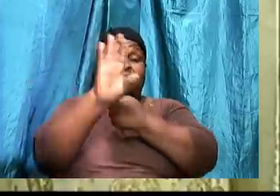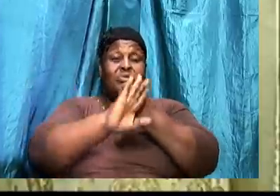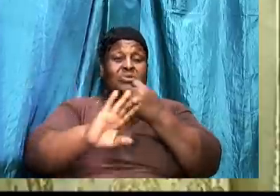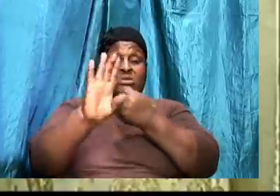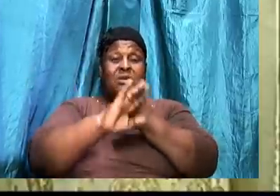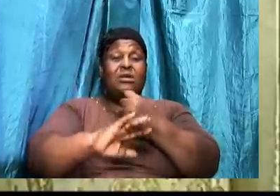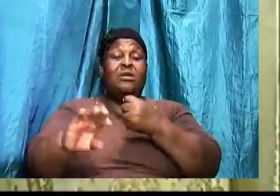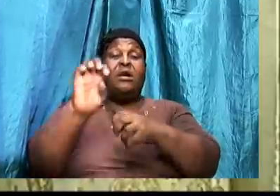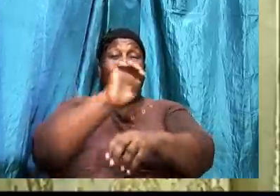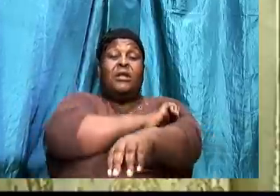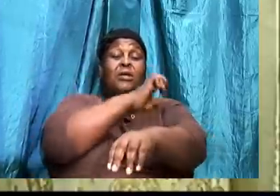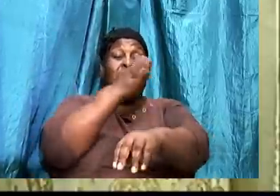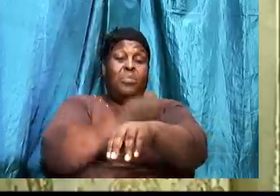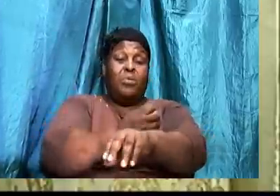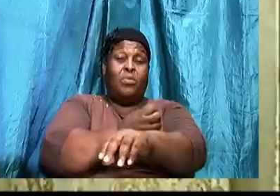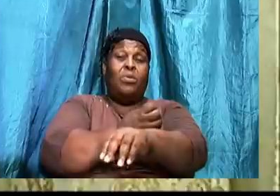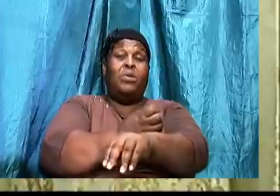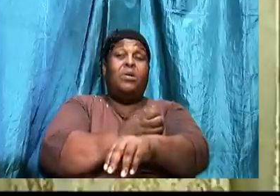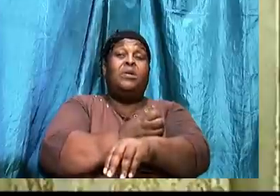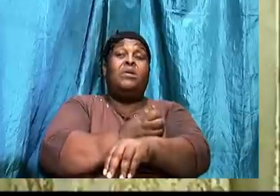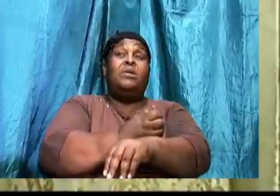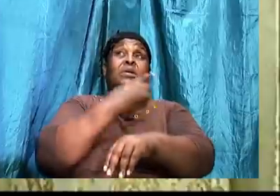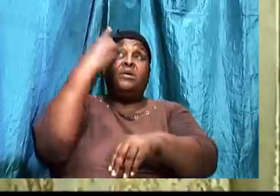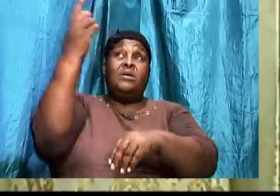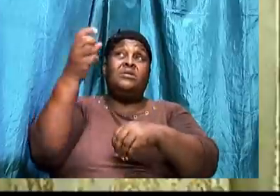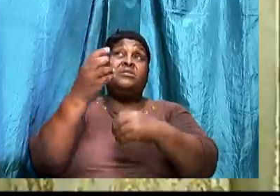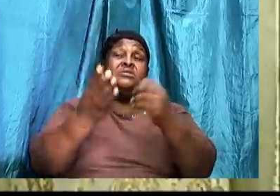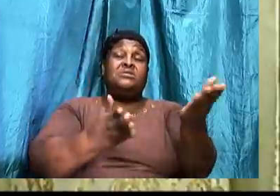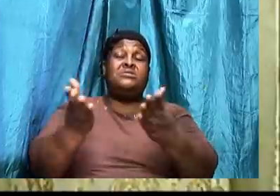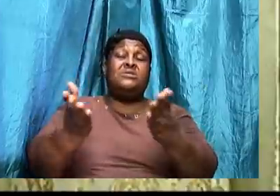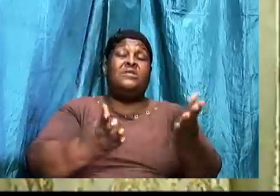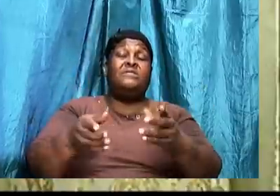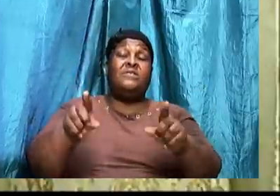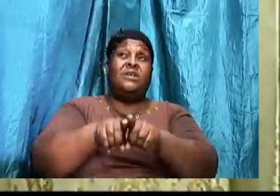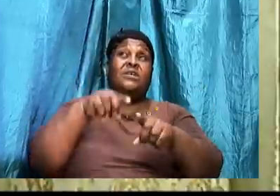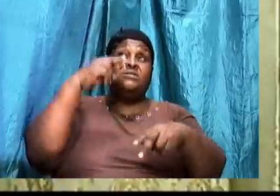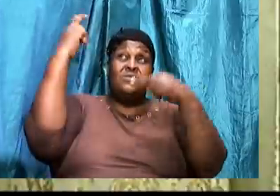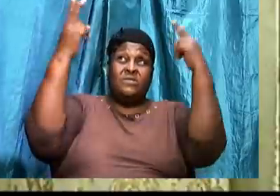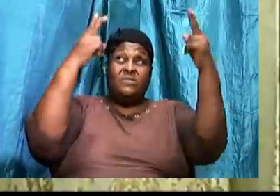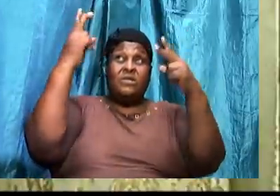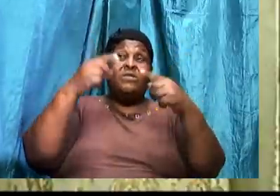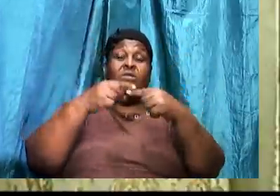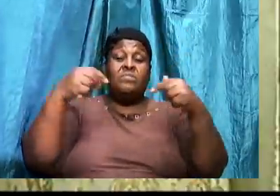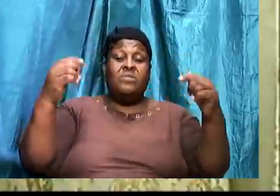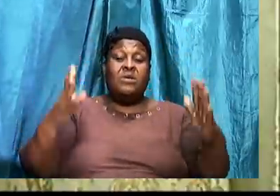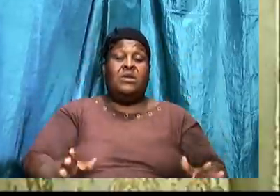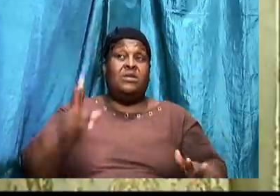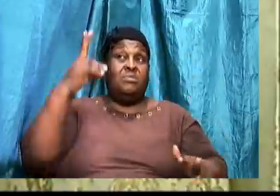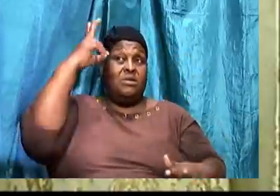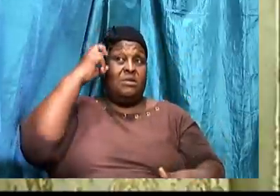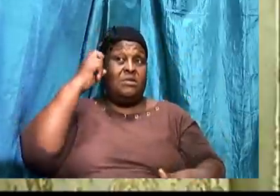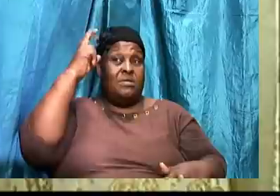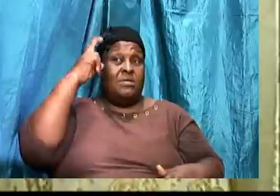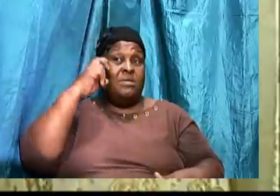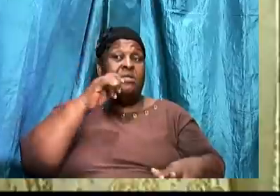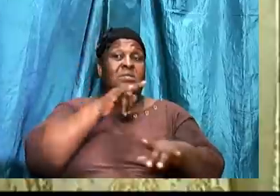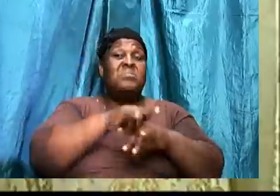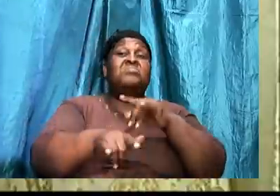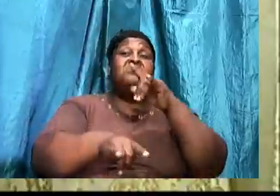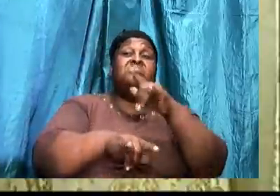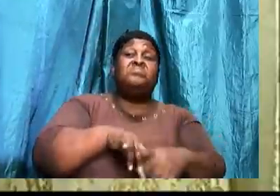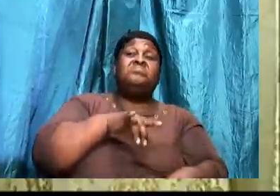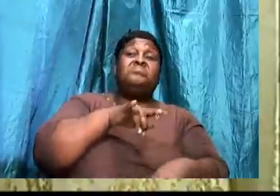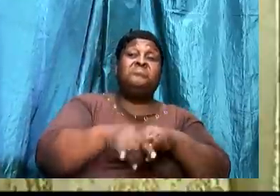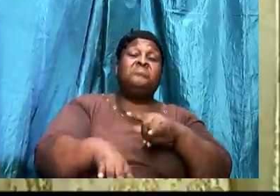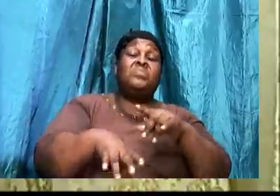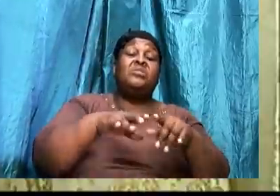As they overcome. From the enemy. One of the wilds of the devil. Is to leave out key parts